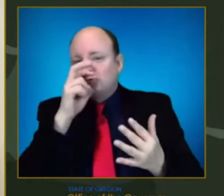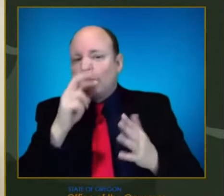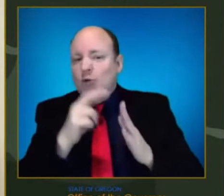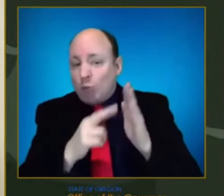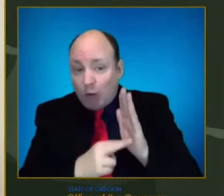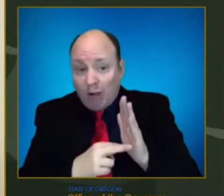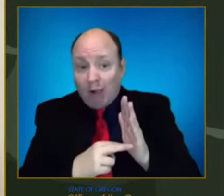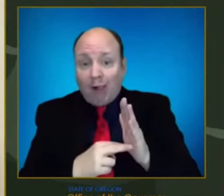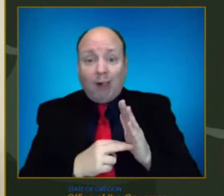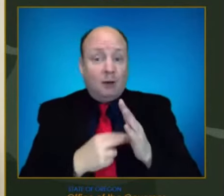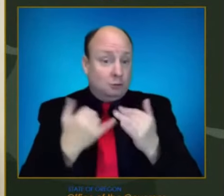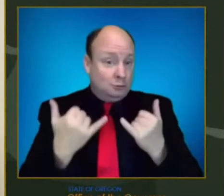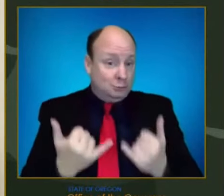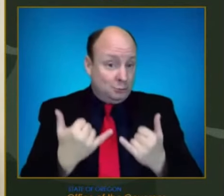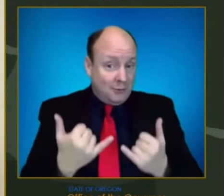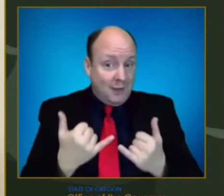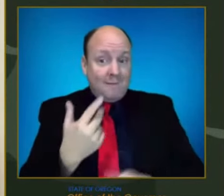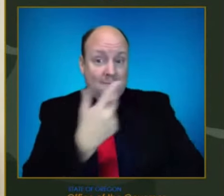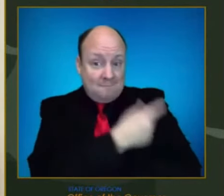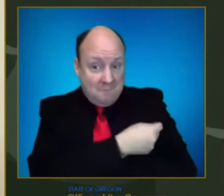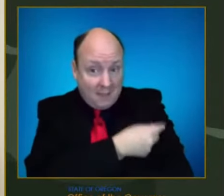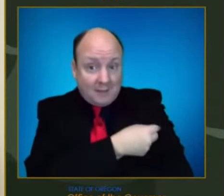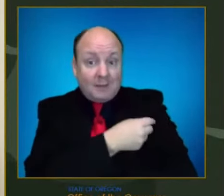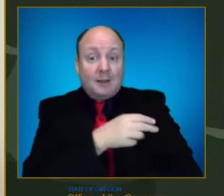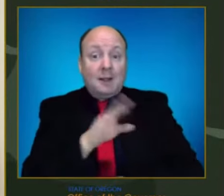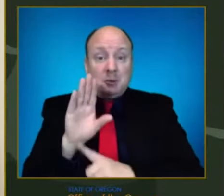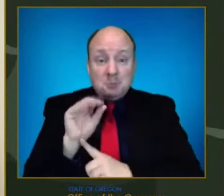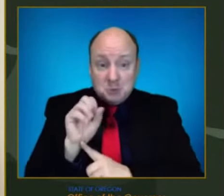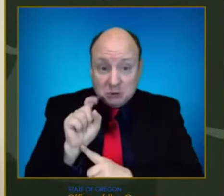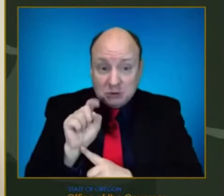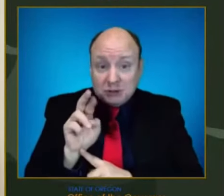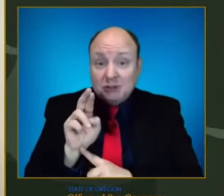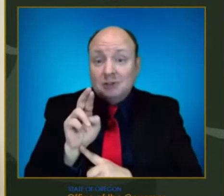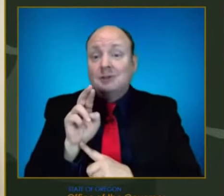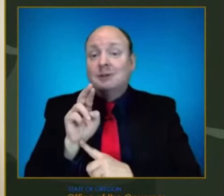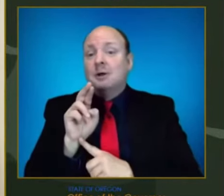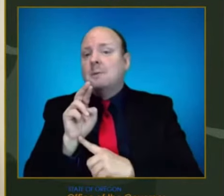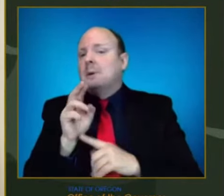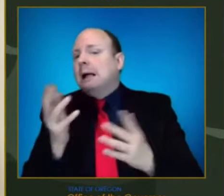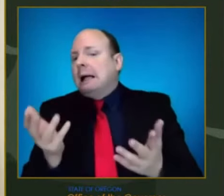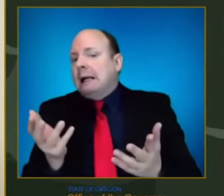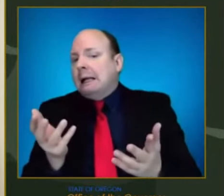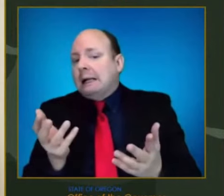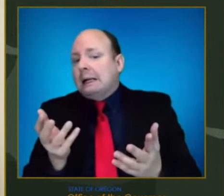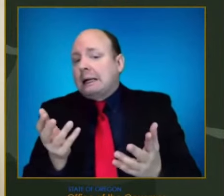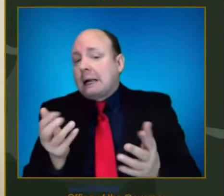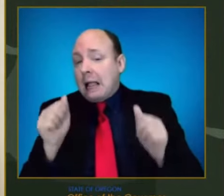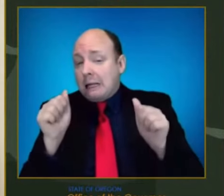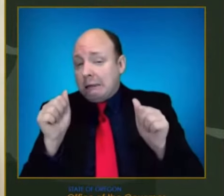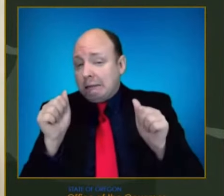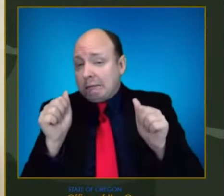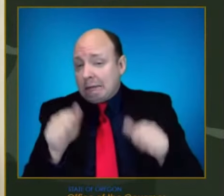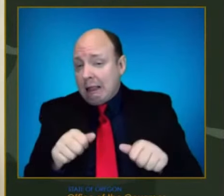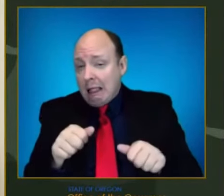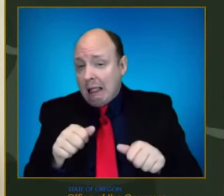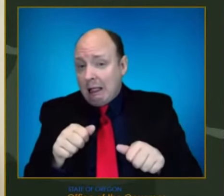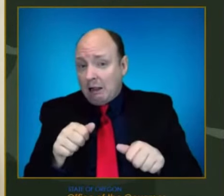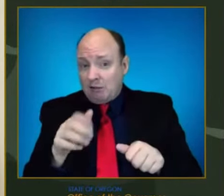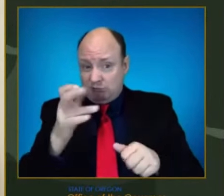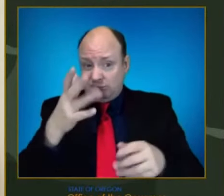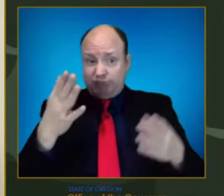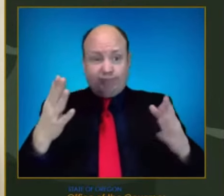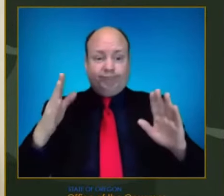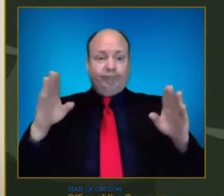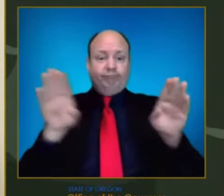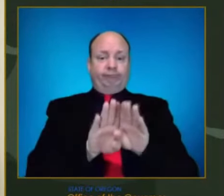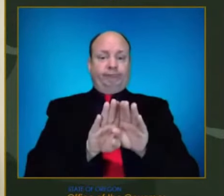boosters, but I'm wondering what those conversations are like right now for looking at the possibility of full shutdowns like we saw a year ago, or if it would be